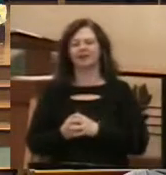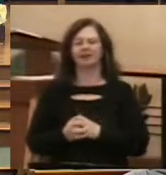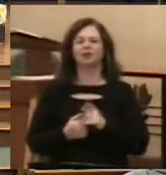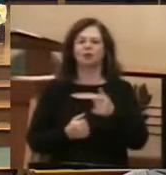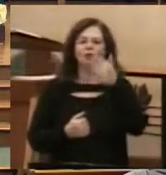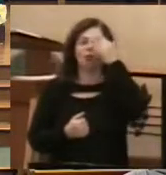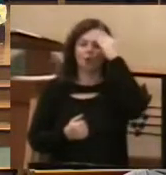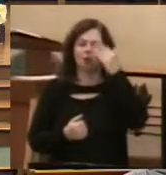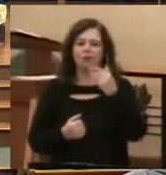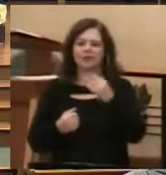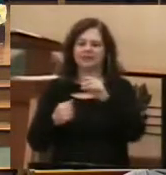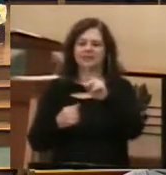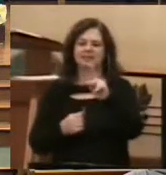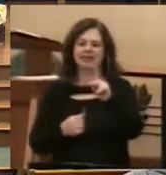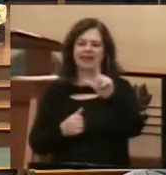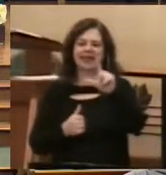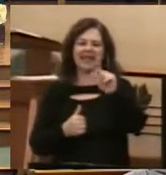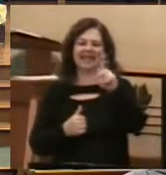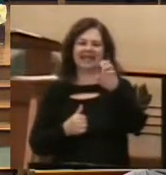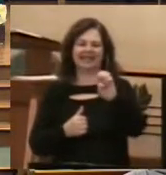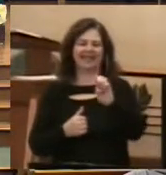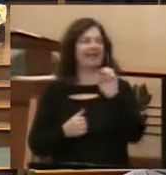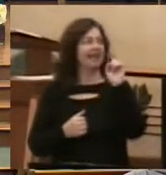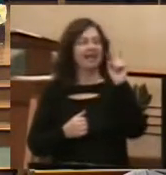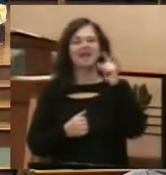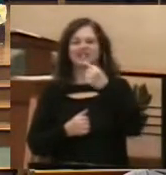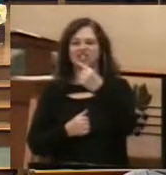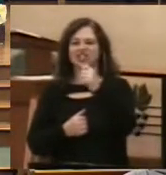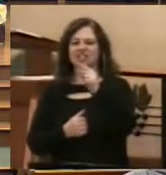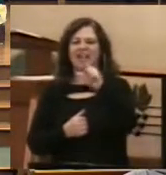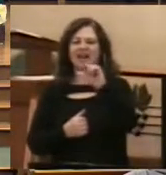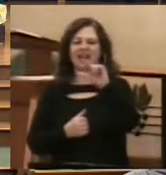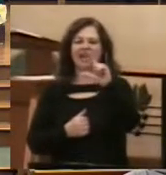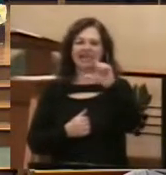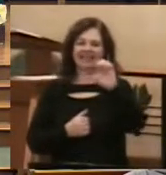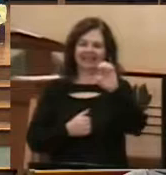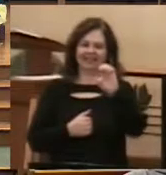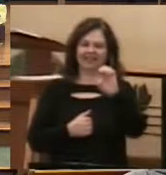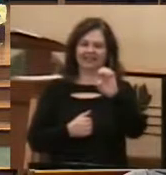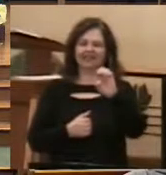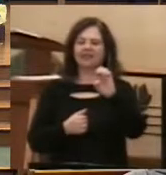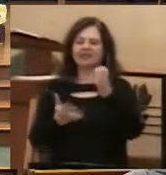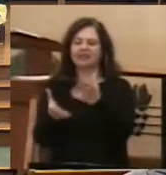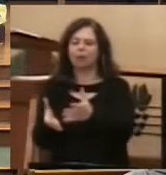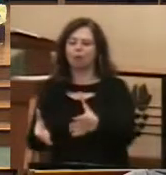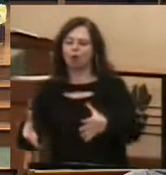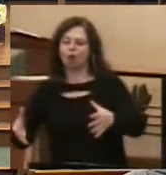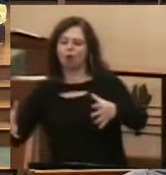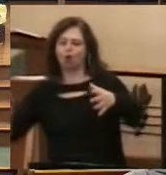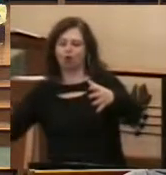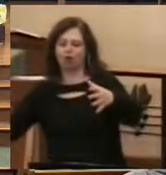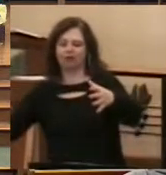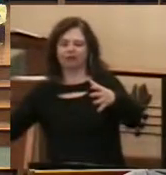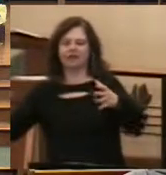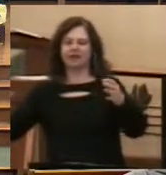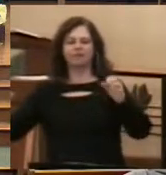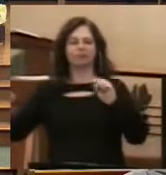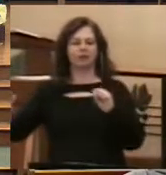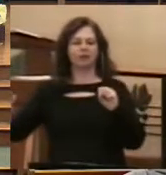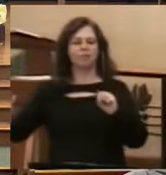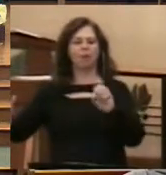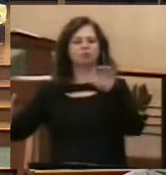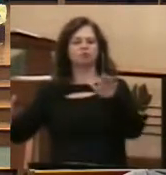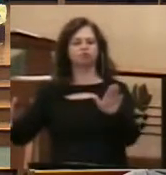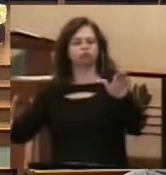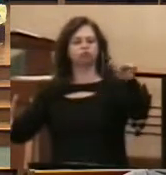also known as Lake Galilee, is that it sits in a bit of a bowl, so to speak, and so there are sloped hillsides not far